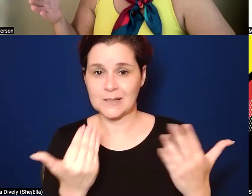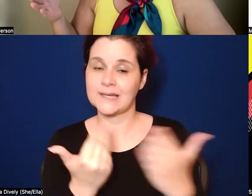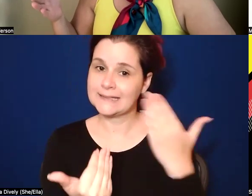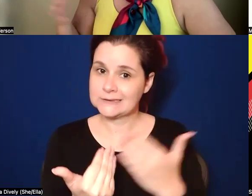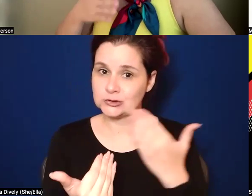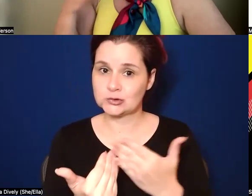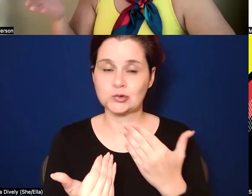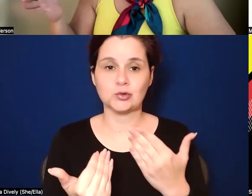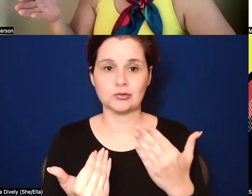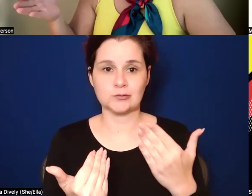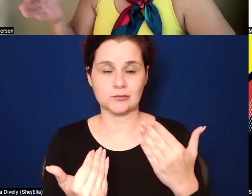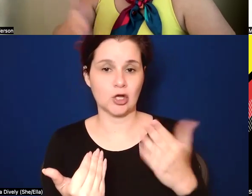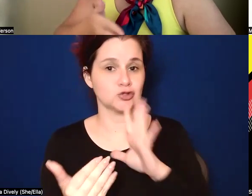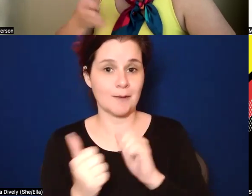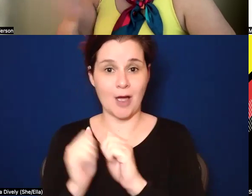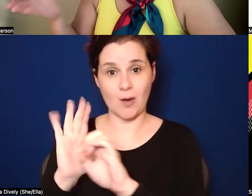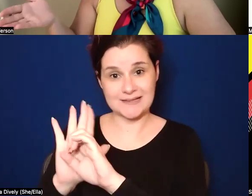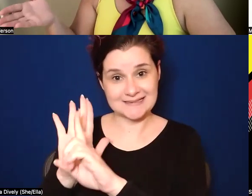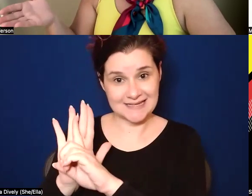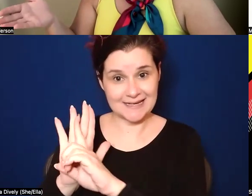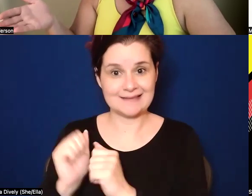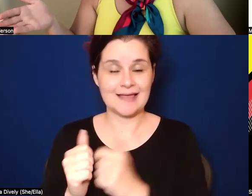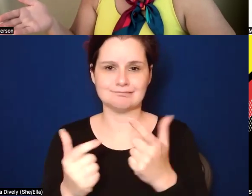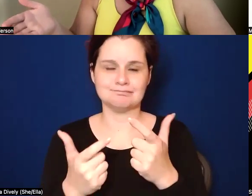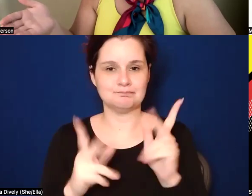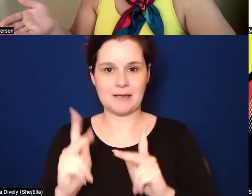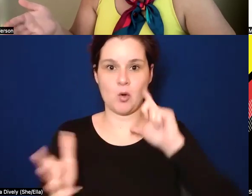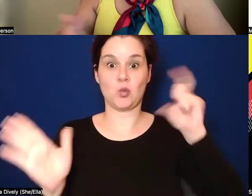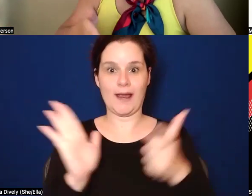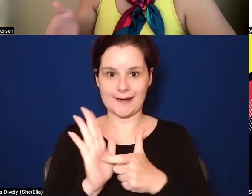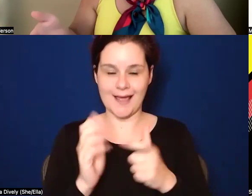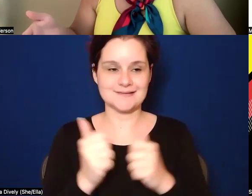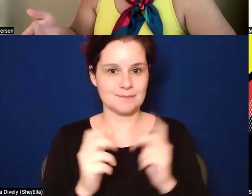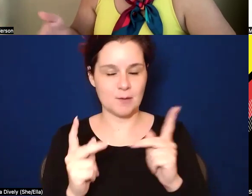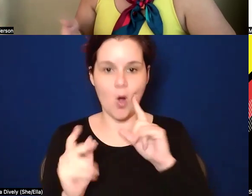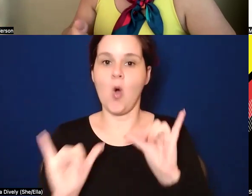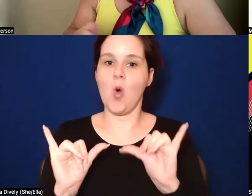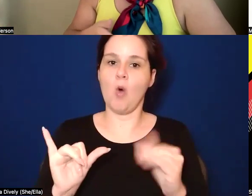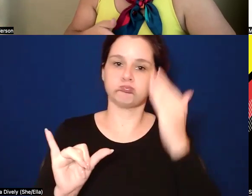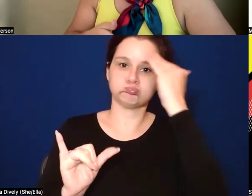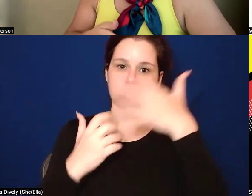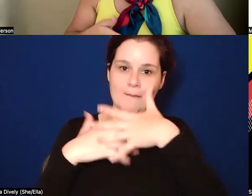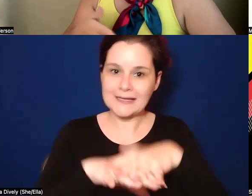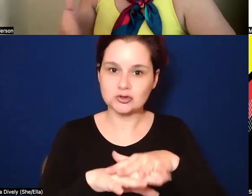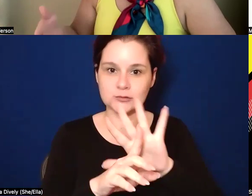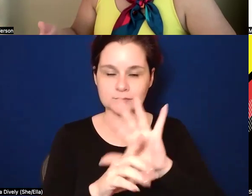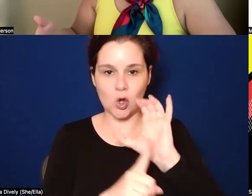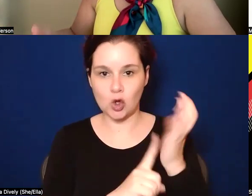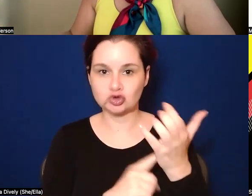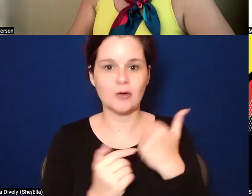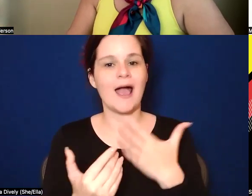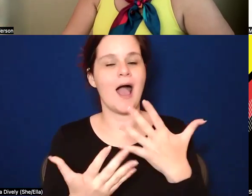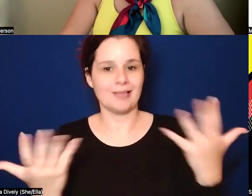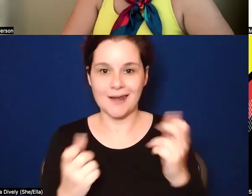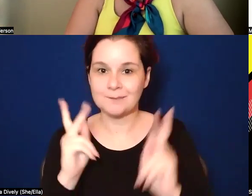about an identity that is widely recognized in mainstream society and culture. I think, um, a lot of people